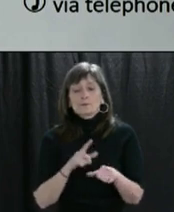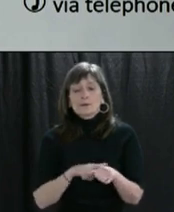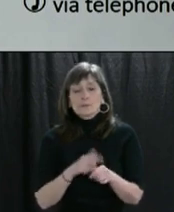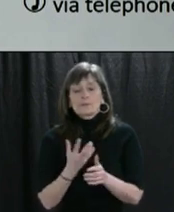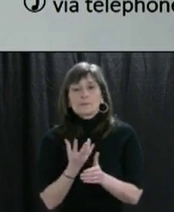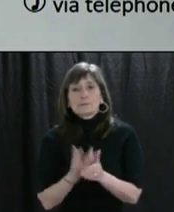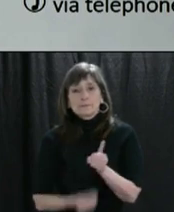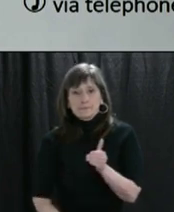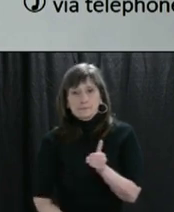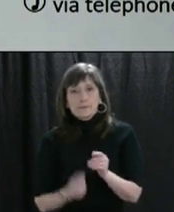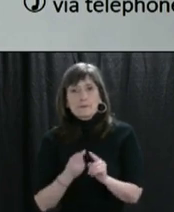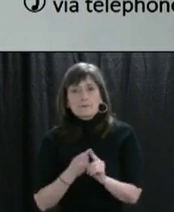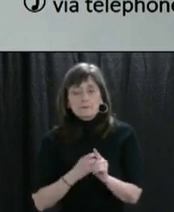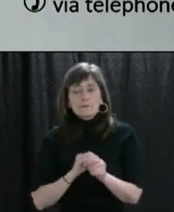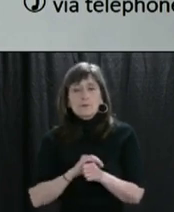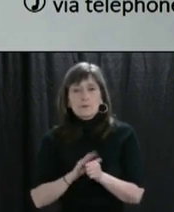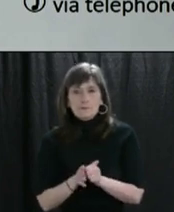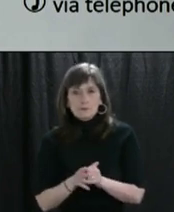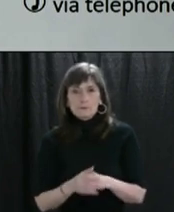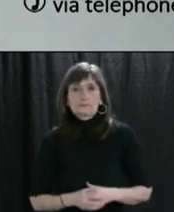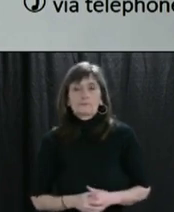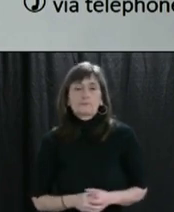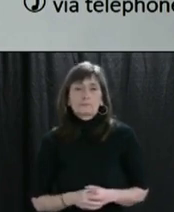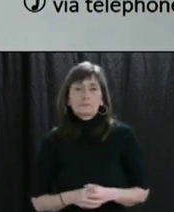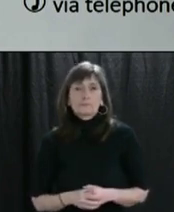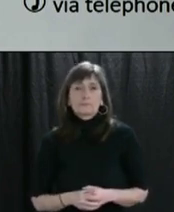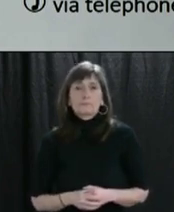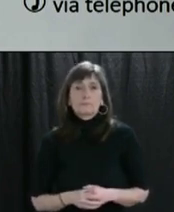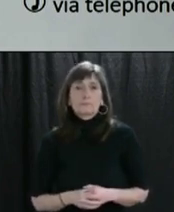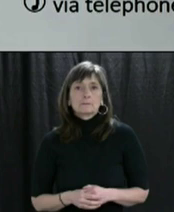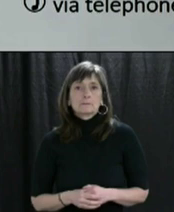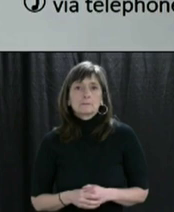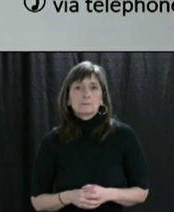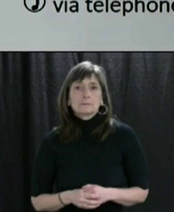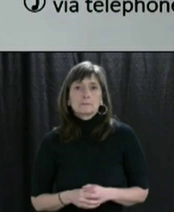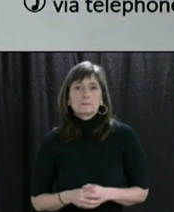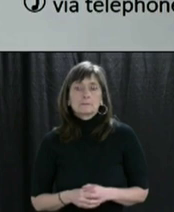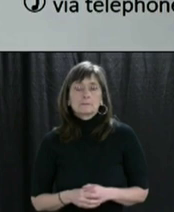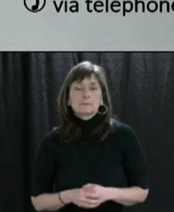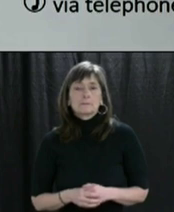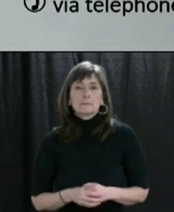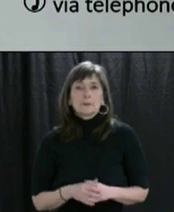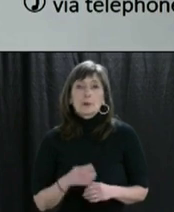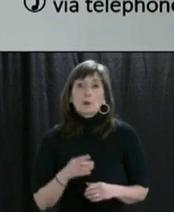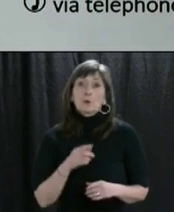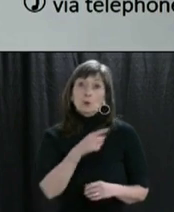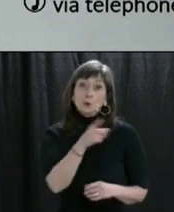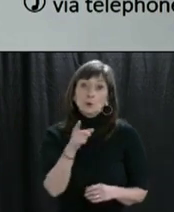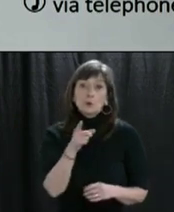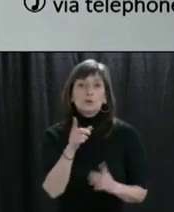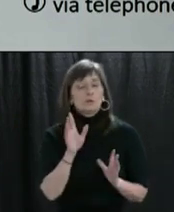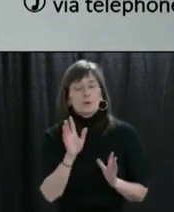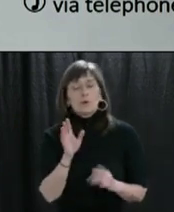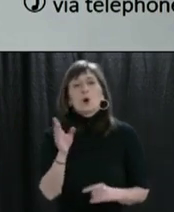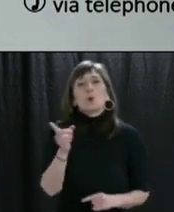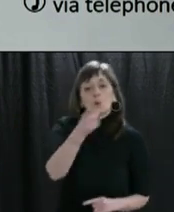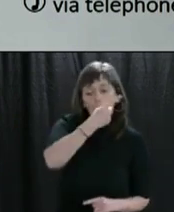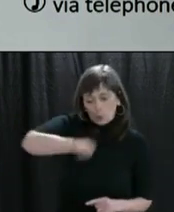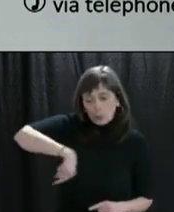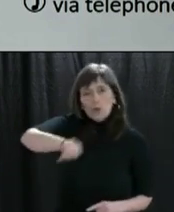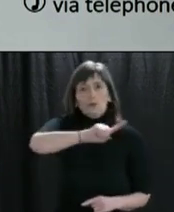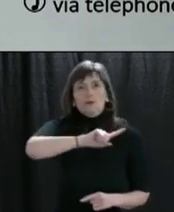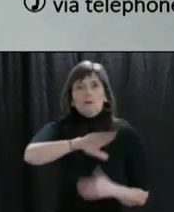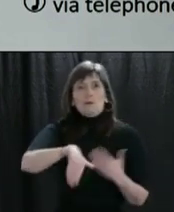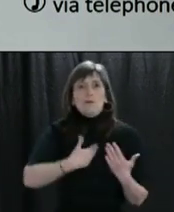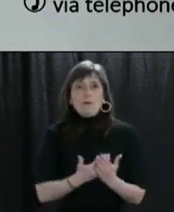death due to COVID-19. You all have the responsibility, we all have the responsibility to flatten the curve.